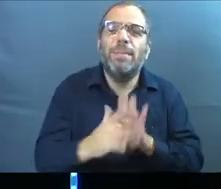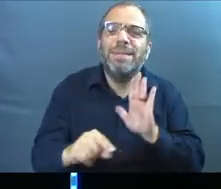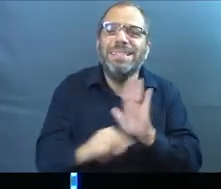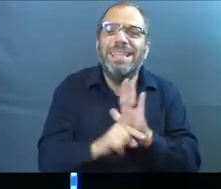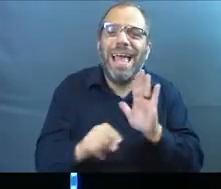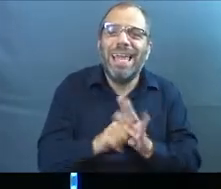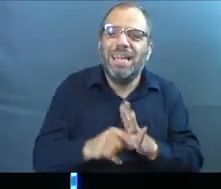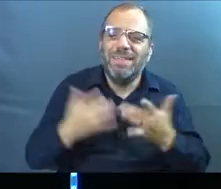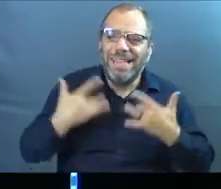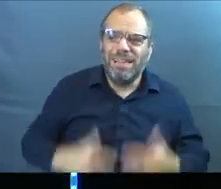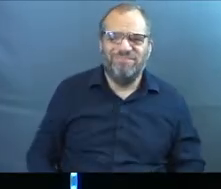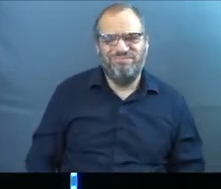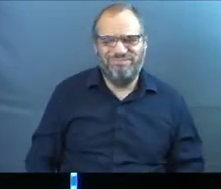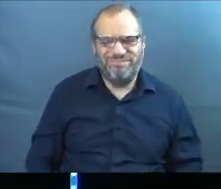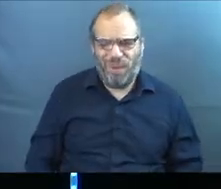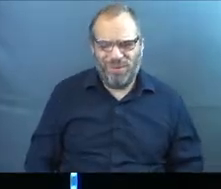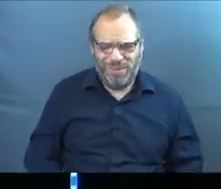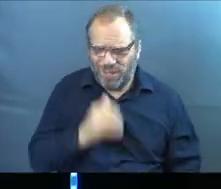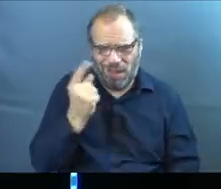They're going to bring that negativity.